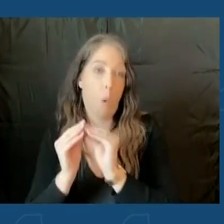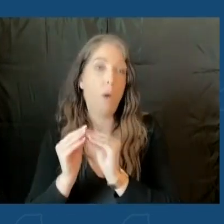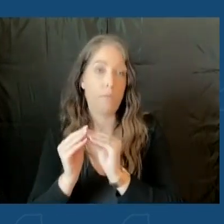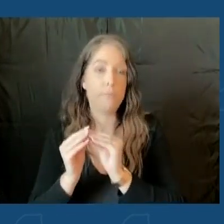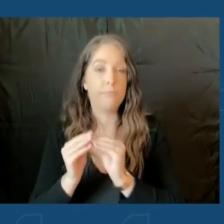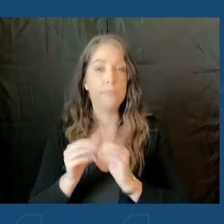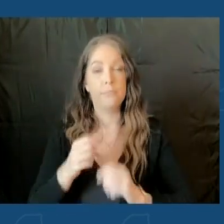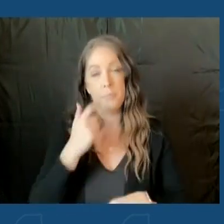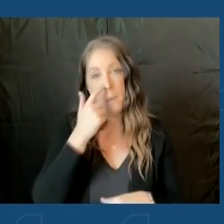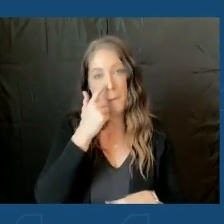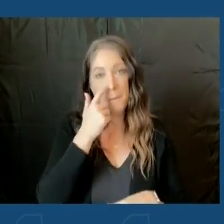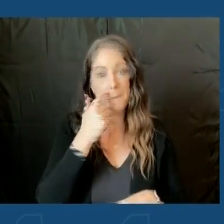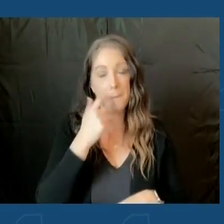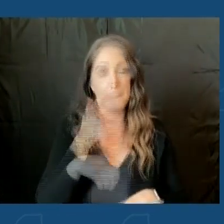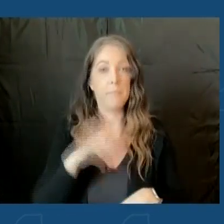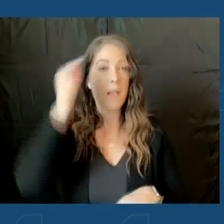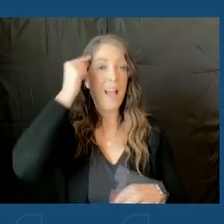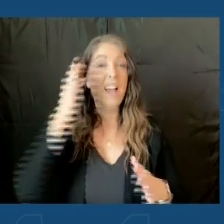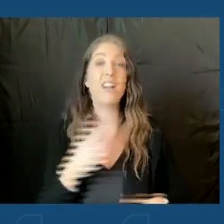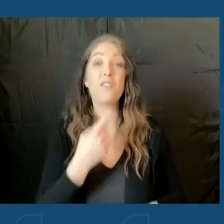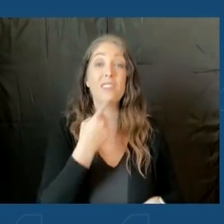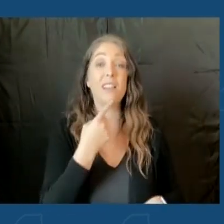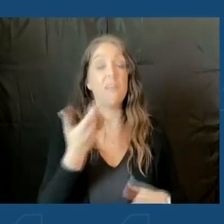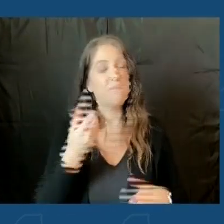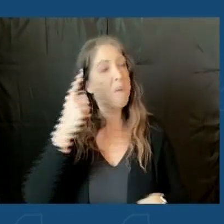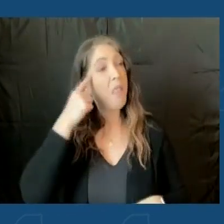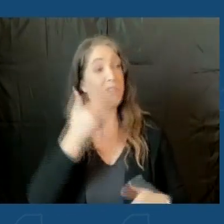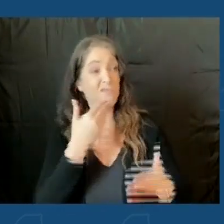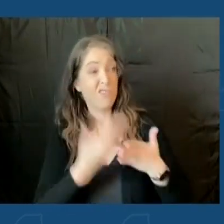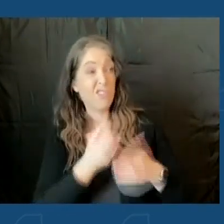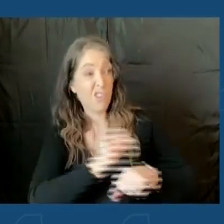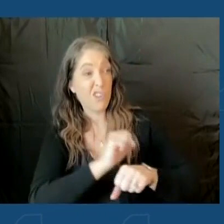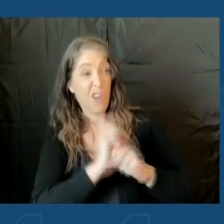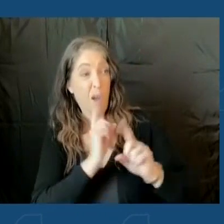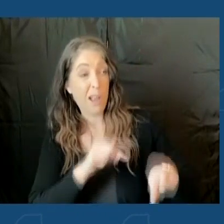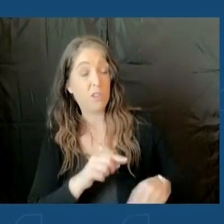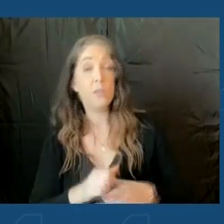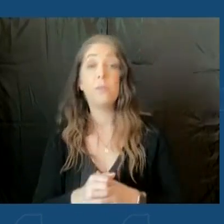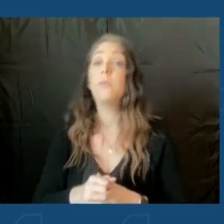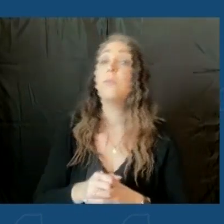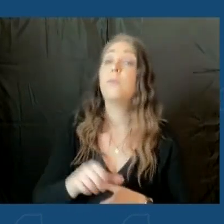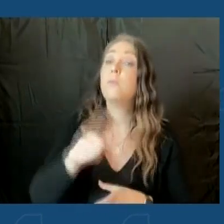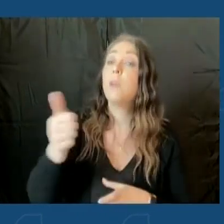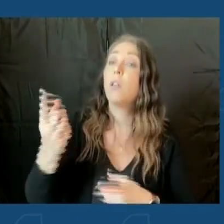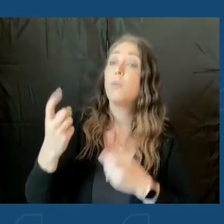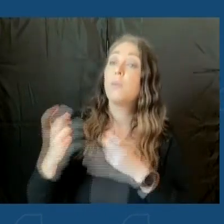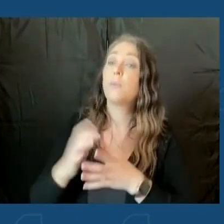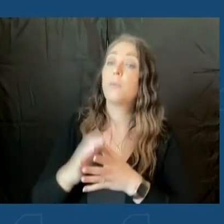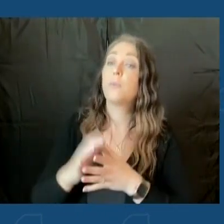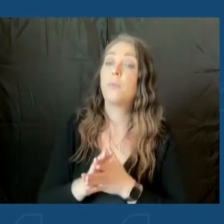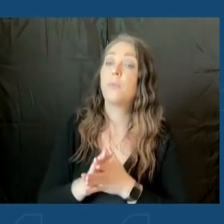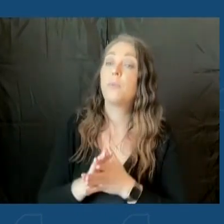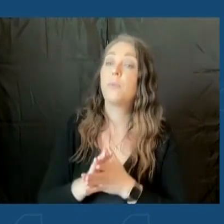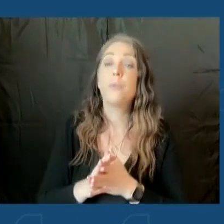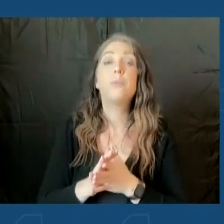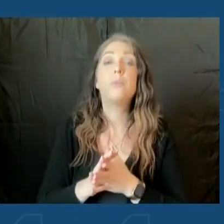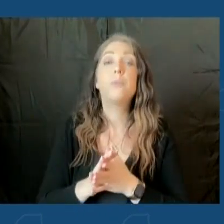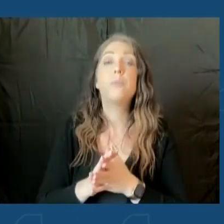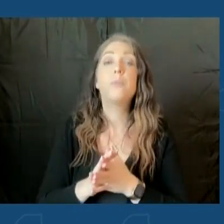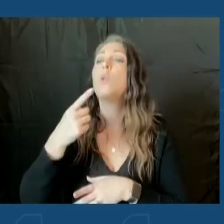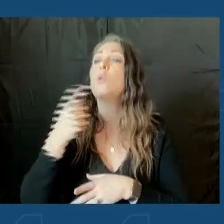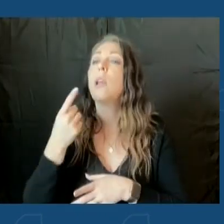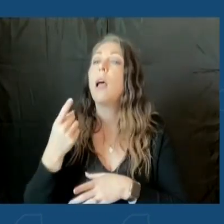I think you did a good job of answering that, Dr. Bassett. So any other questions? Governor, you, you said that at the moment conditions